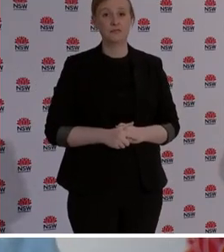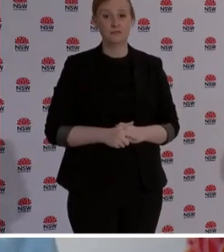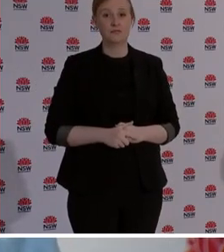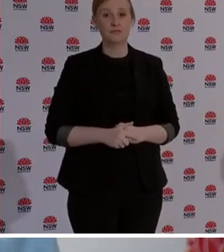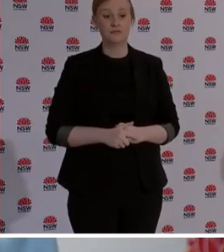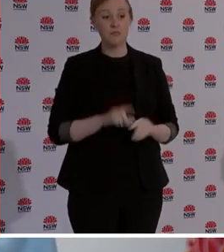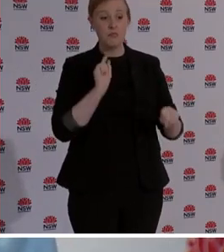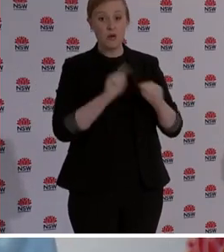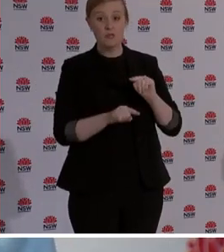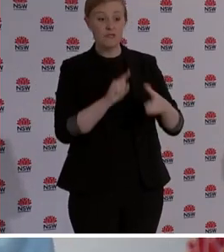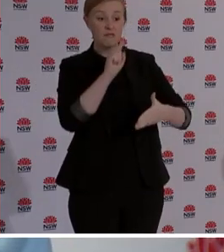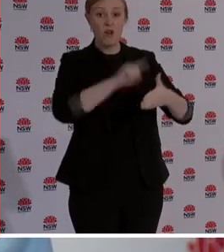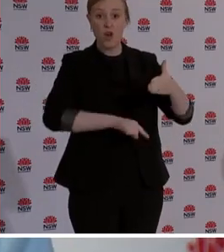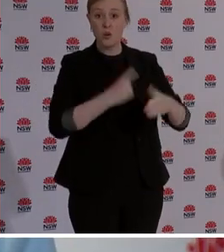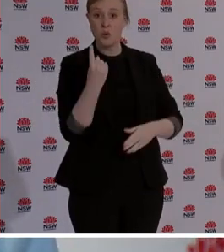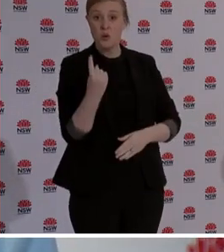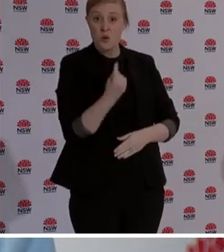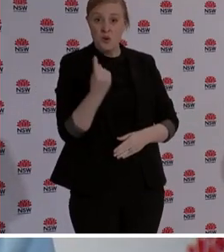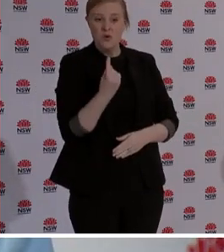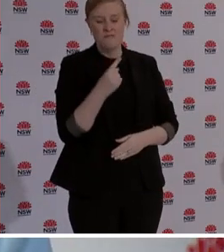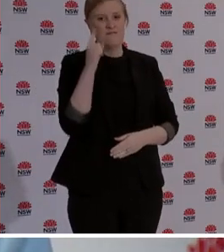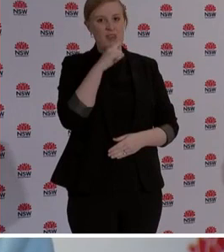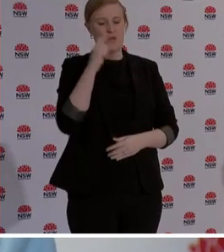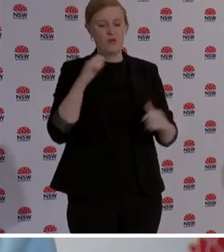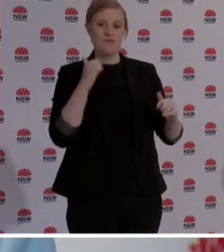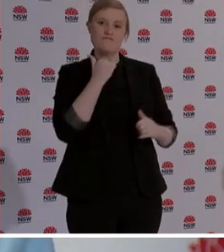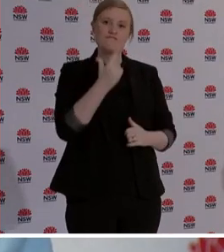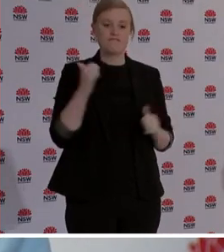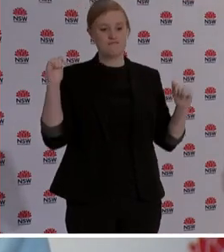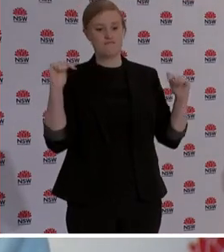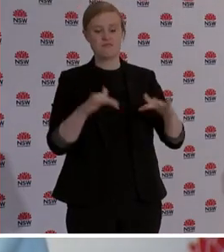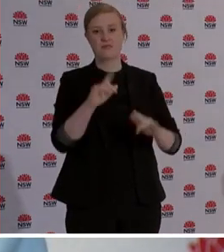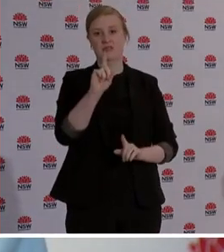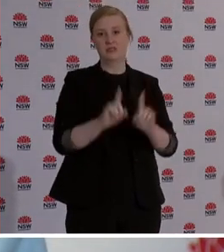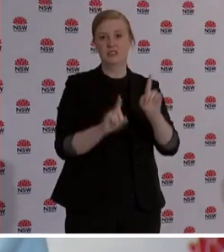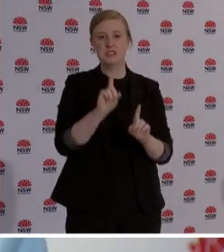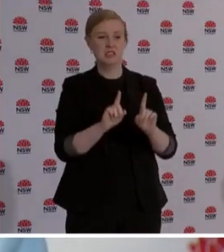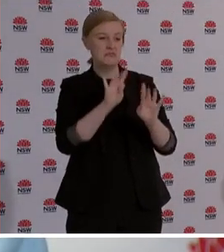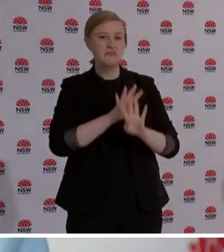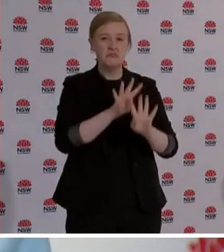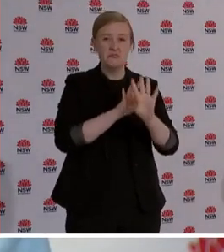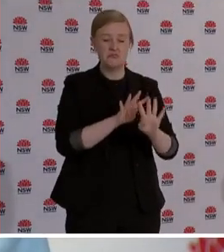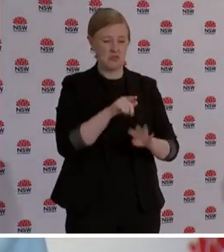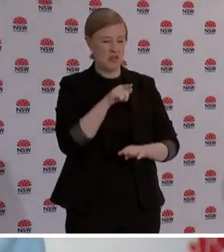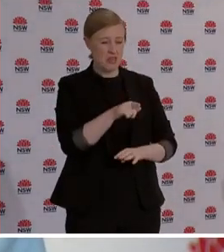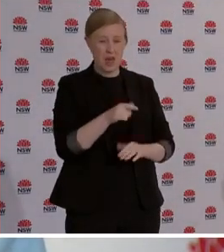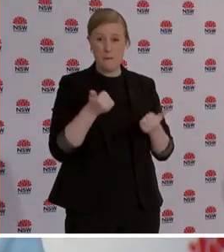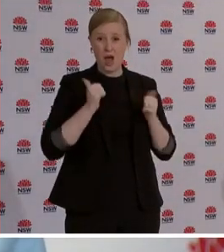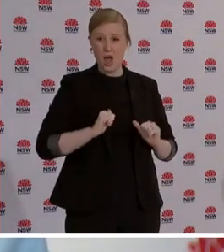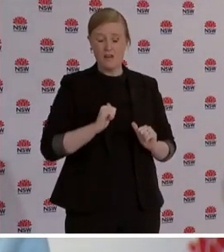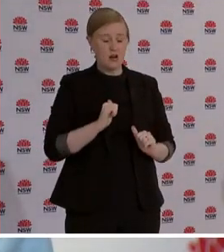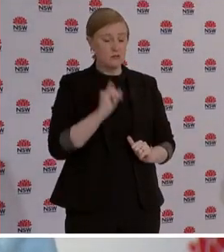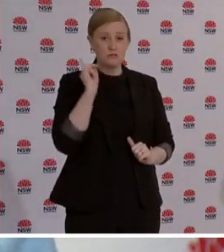yesterday in and around Sydney could only be described as violent, filthy behaviour, risky